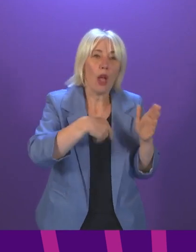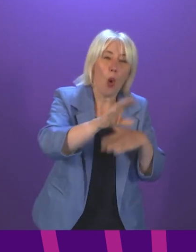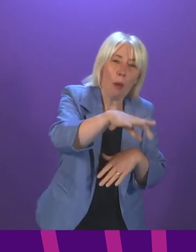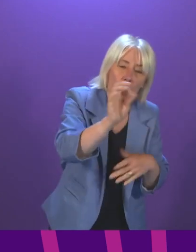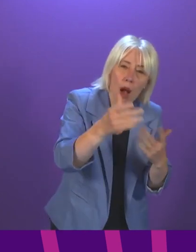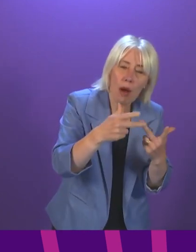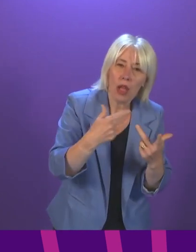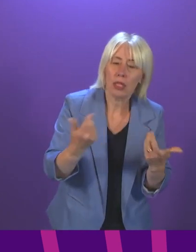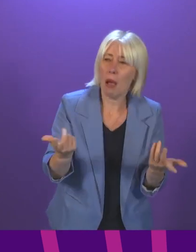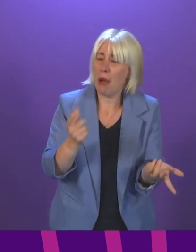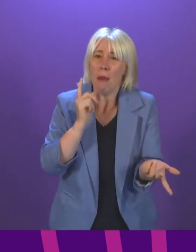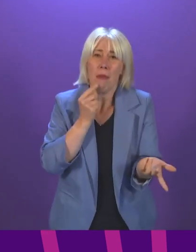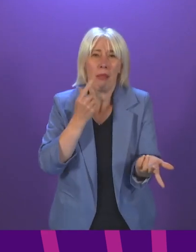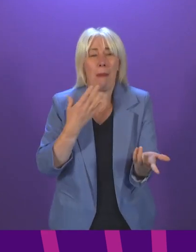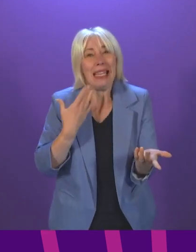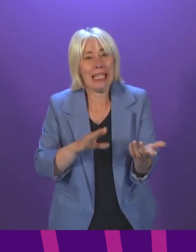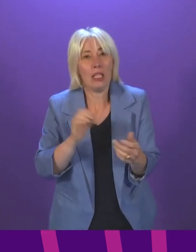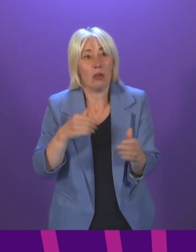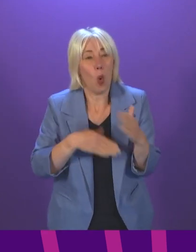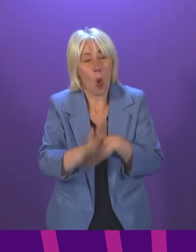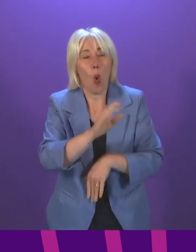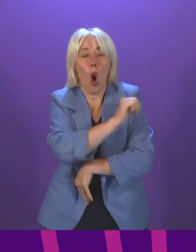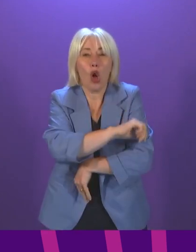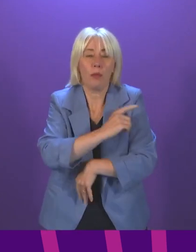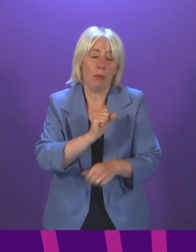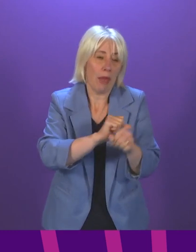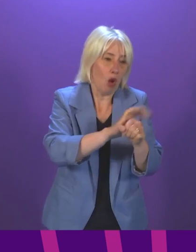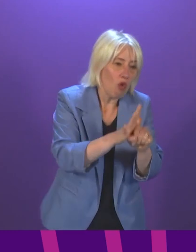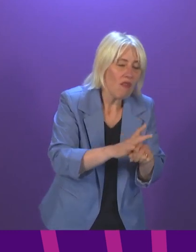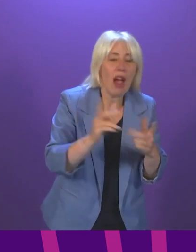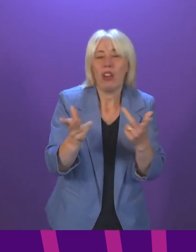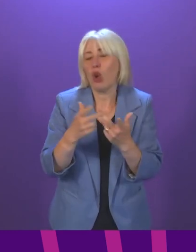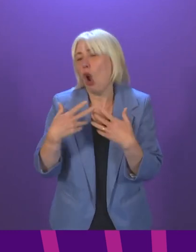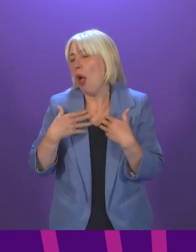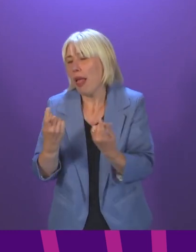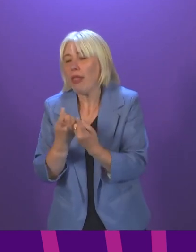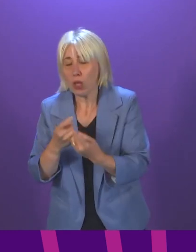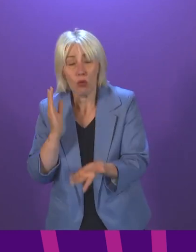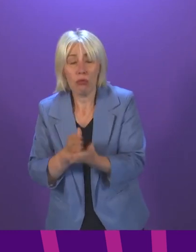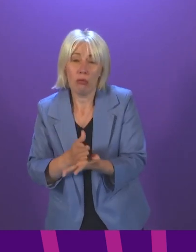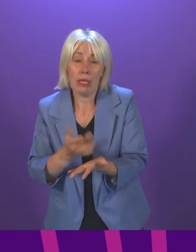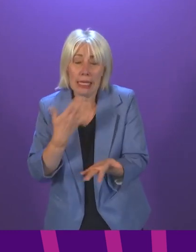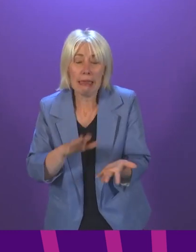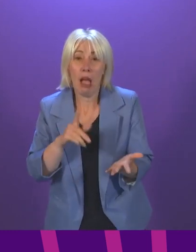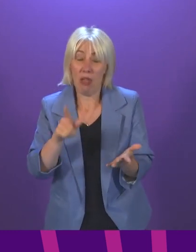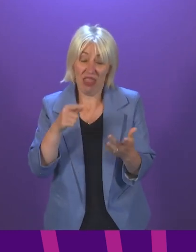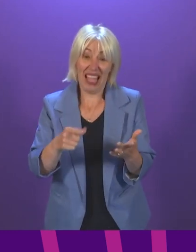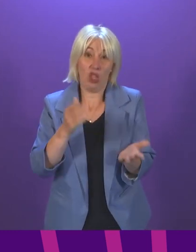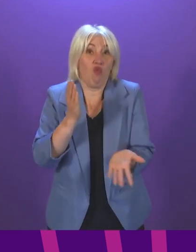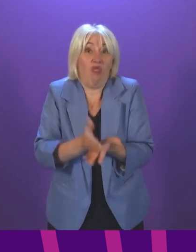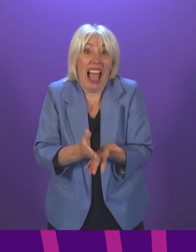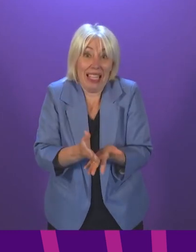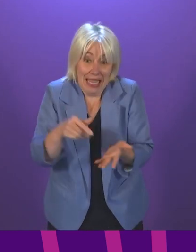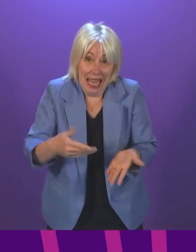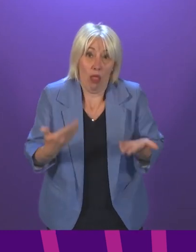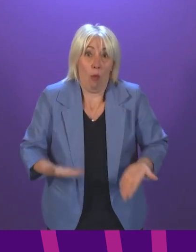hospital care for Covid or for anything else. So that is the reason for what we are experiencing right now. But